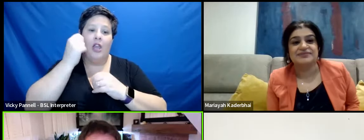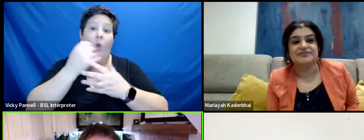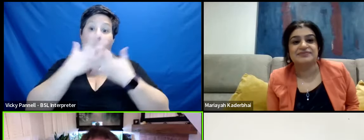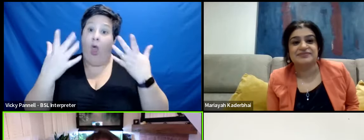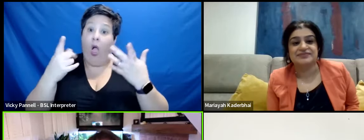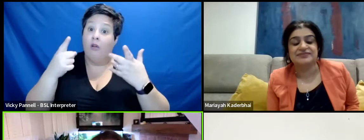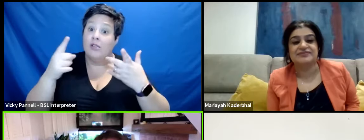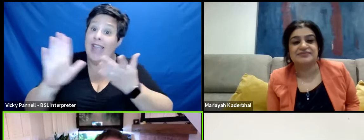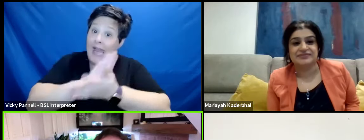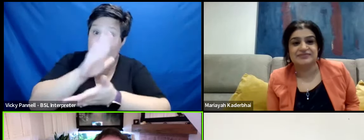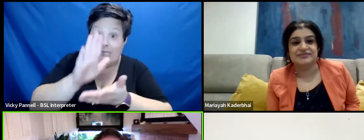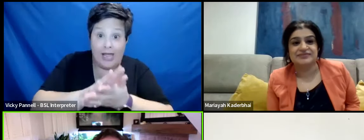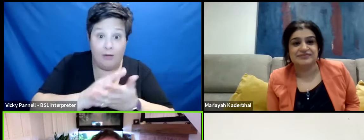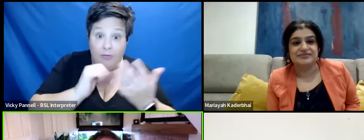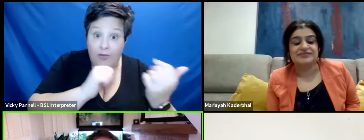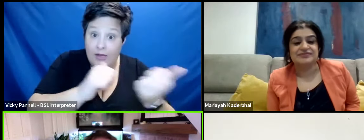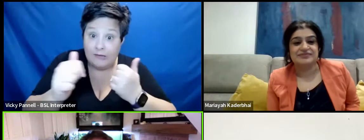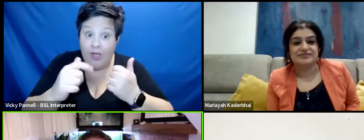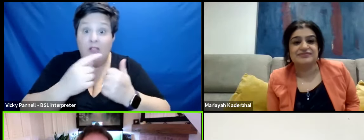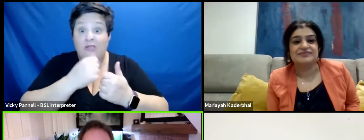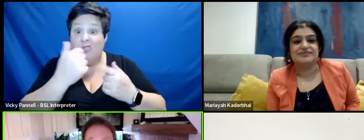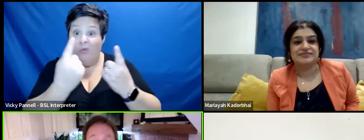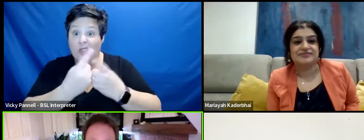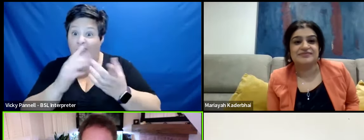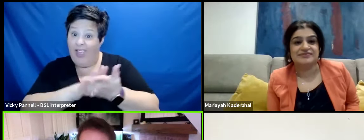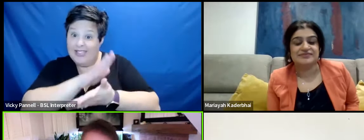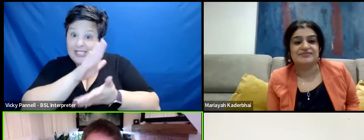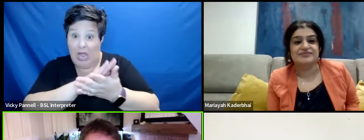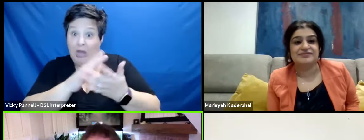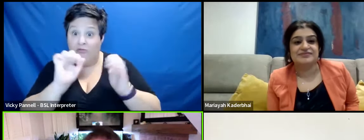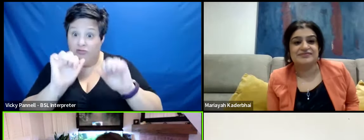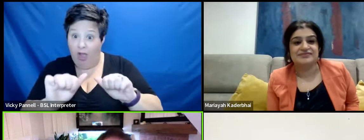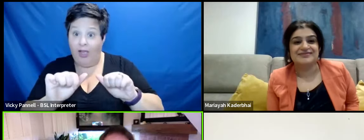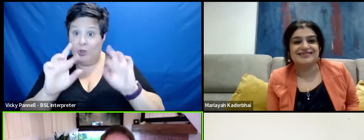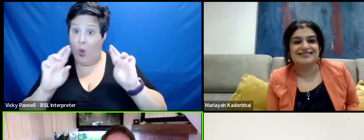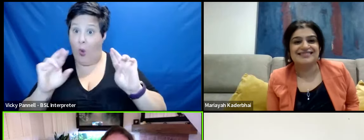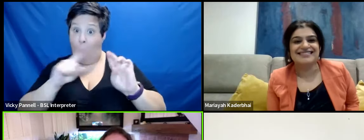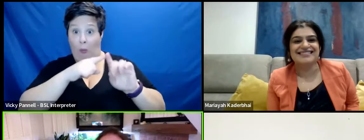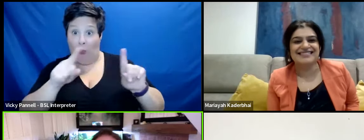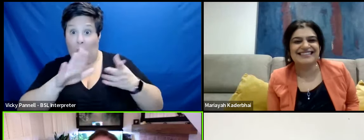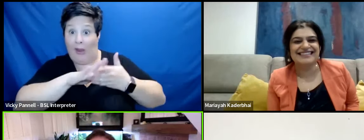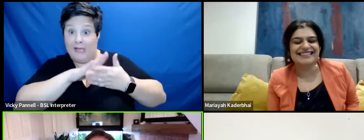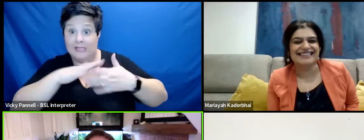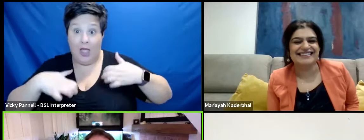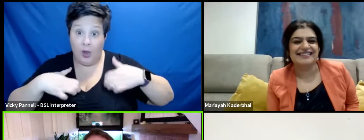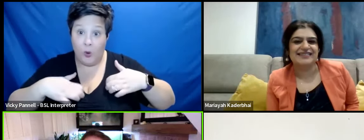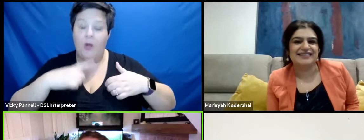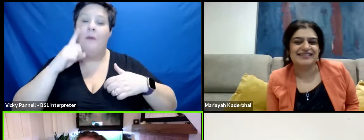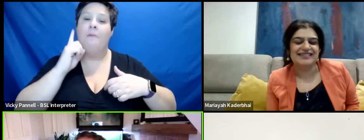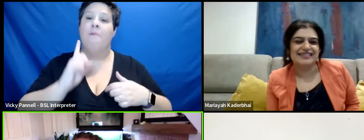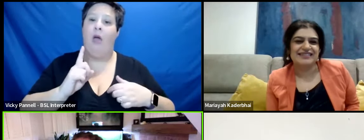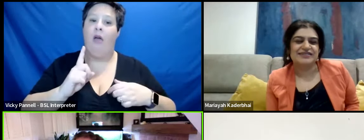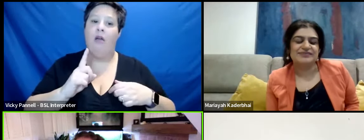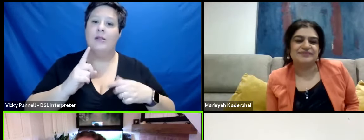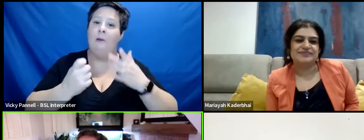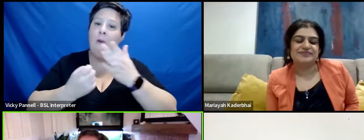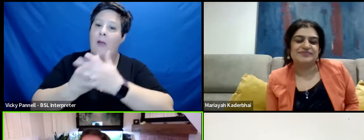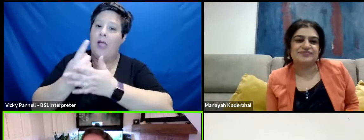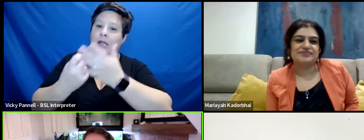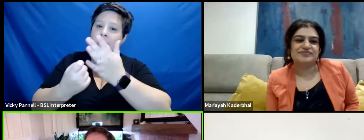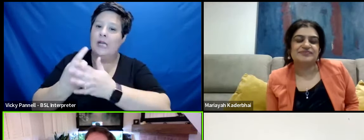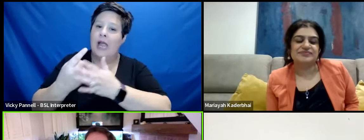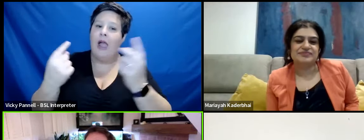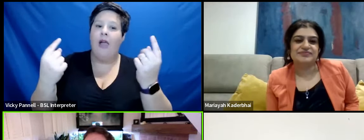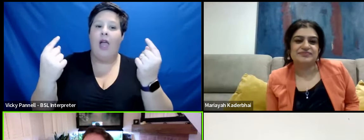entertainment and don't get me wrong some of the stuff we do is entertaining massively hopefully hopefully but then occasionally you are